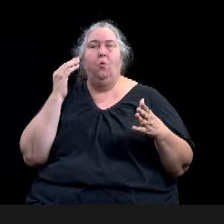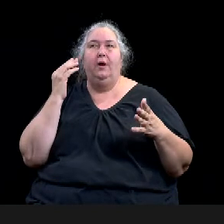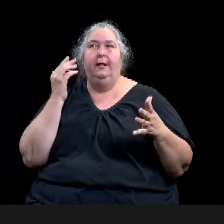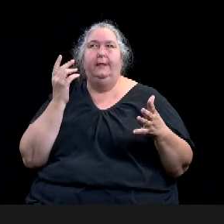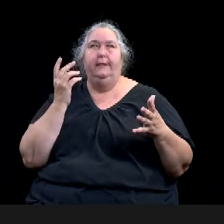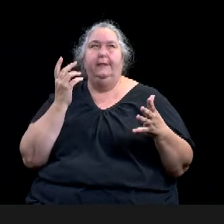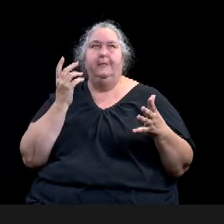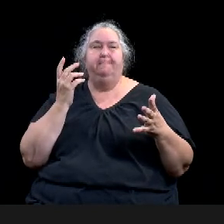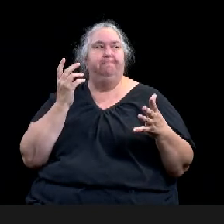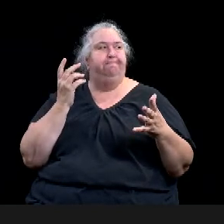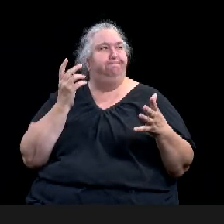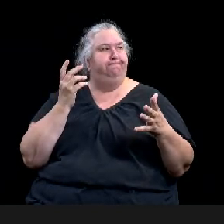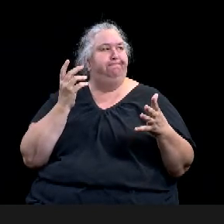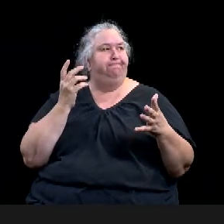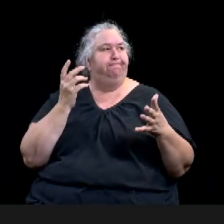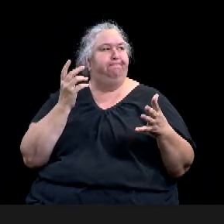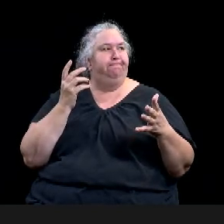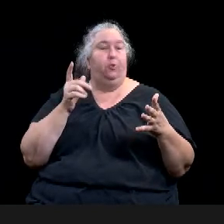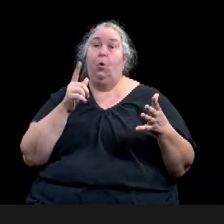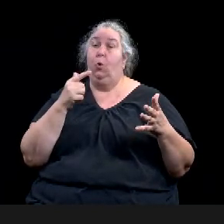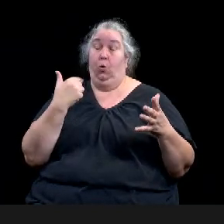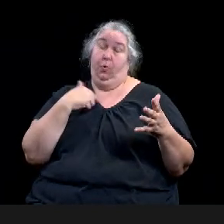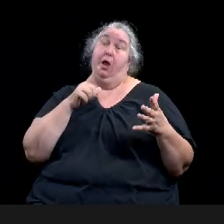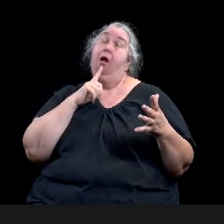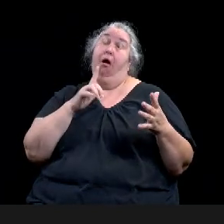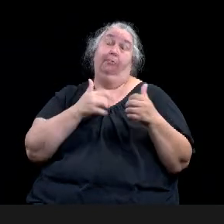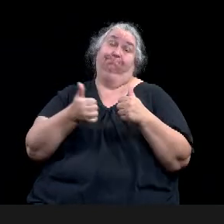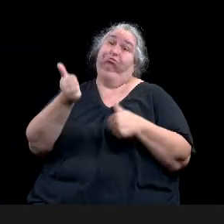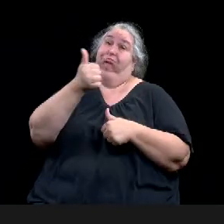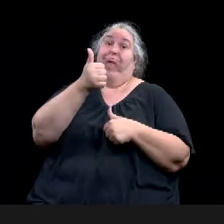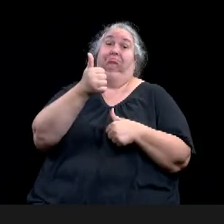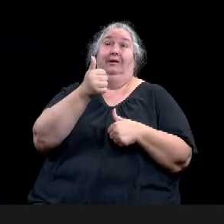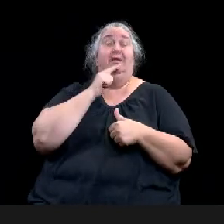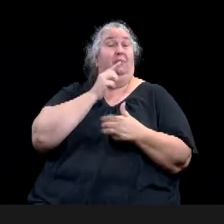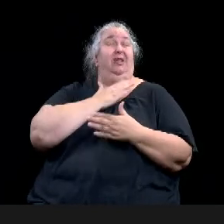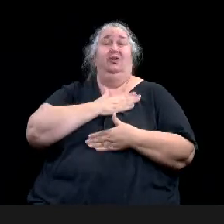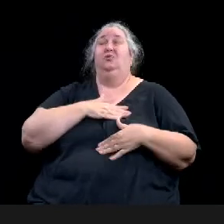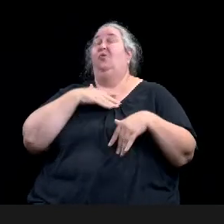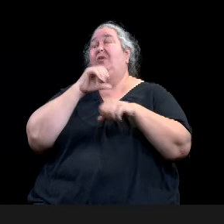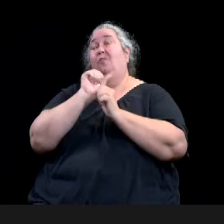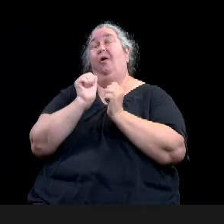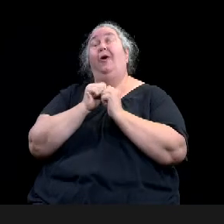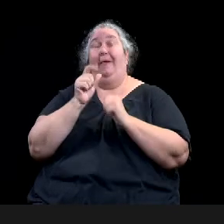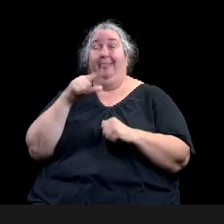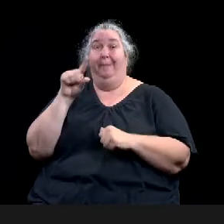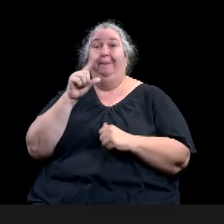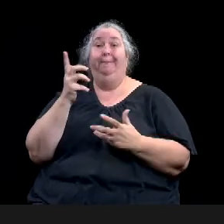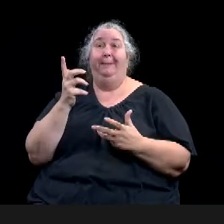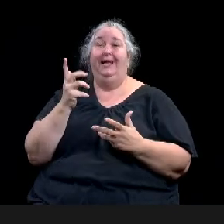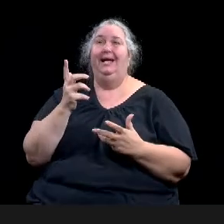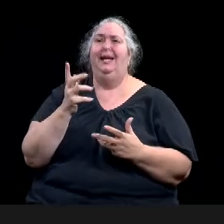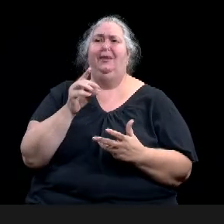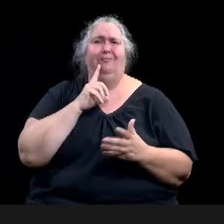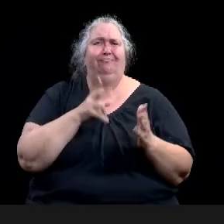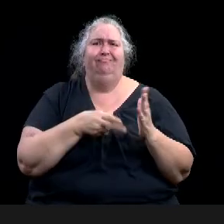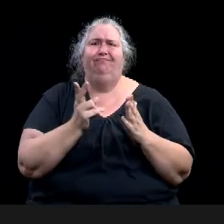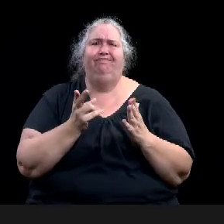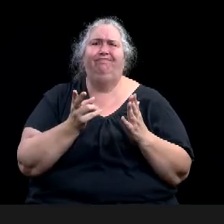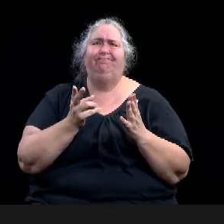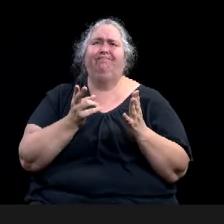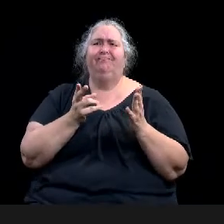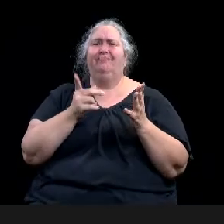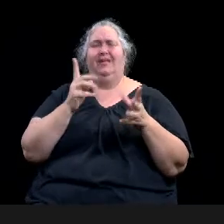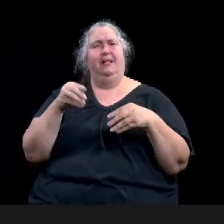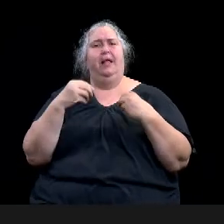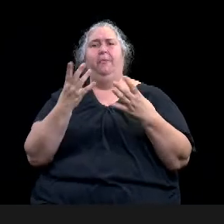quite honestly, they've, they've provided award-winning programming with some, quite honestly, limited resources. Uh, their